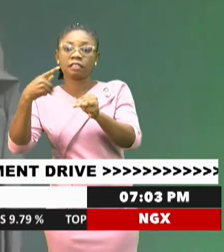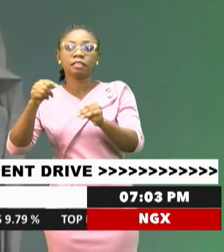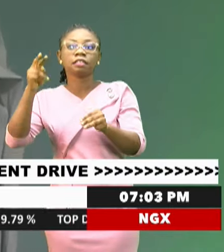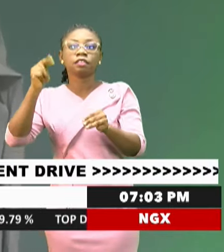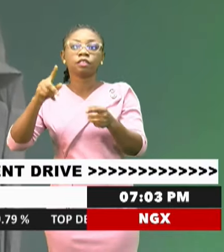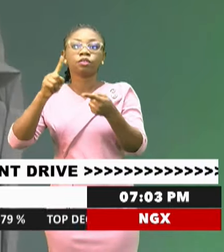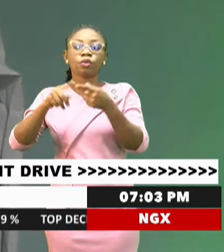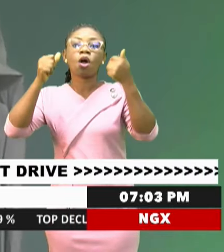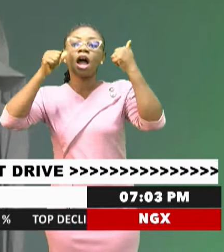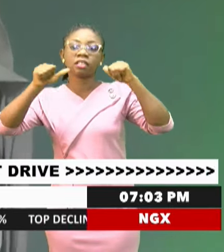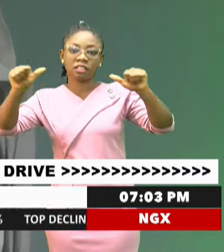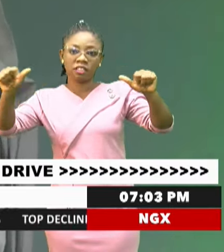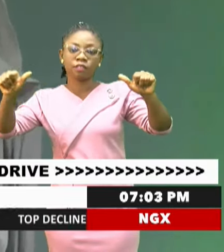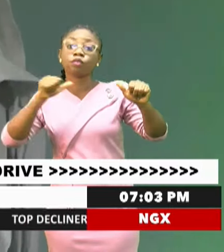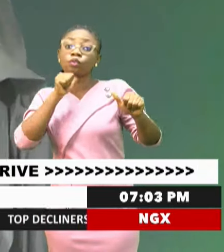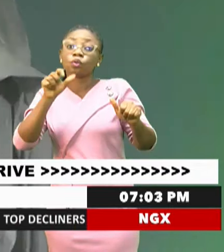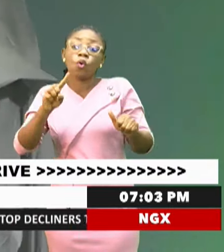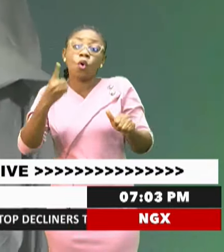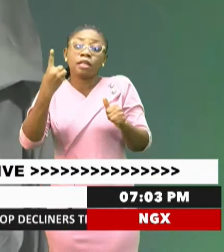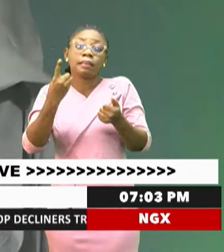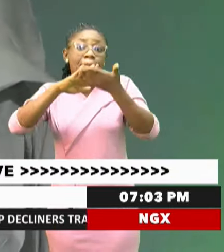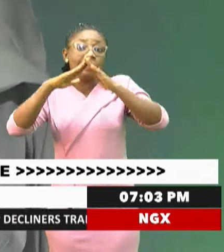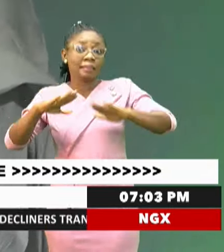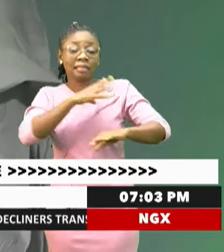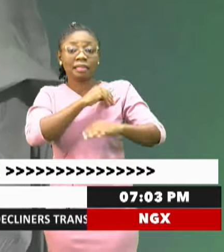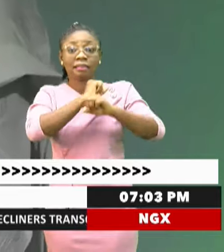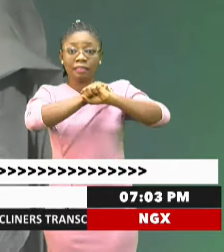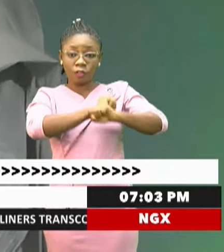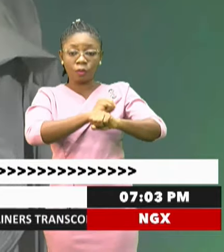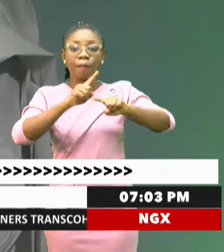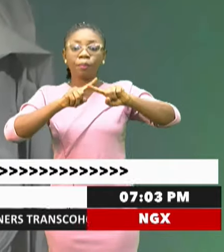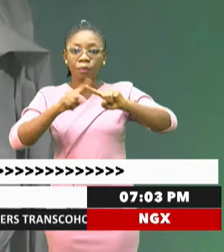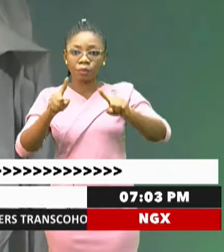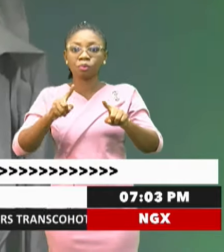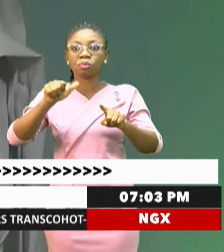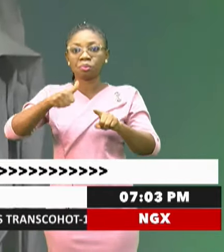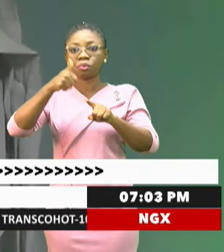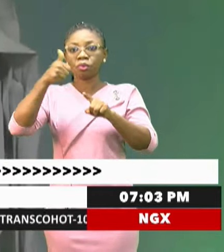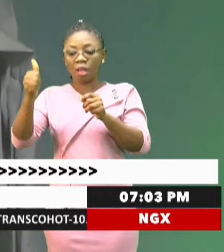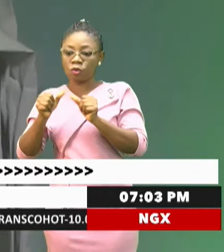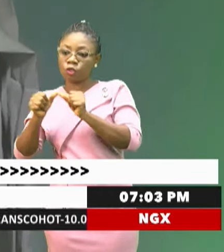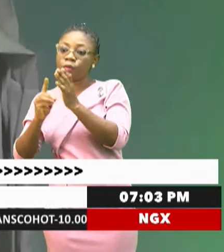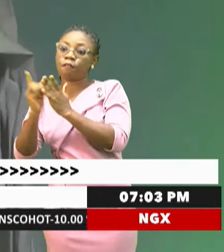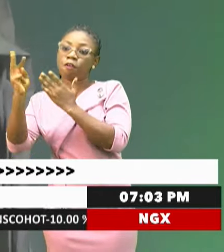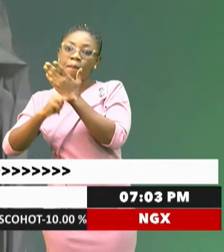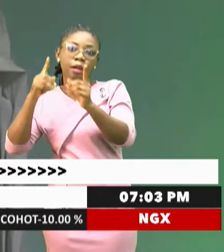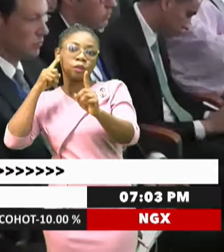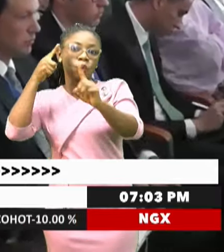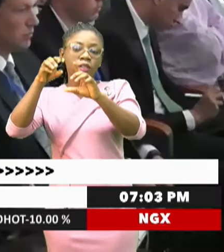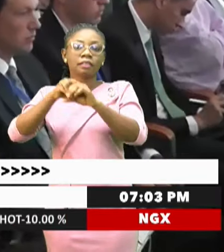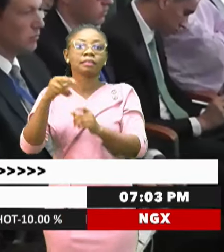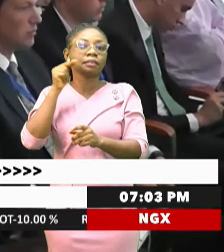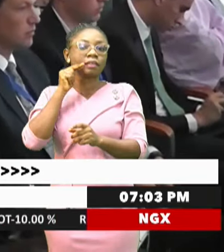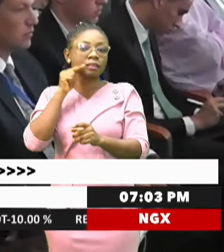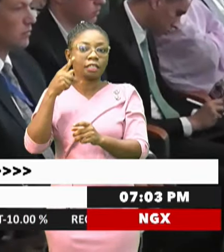achieving not only peace and security, but in a broader manner the sustainable development goal in Nigeria. The